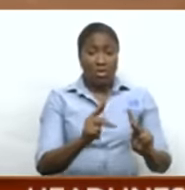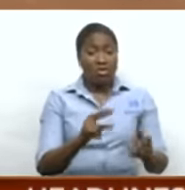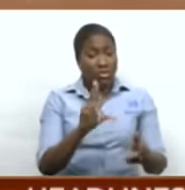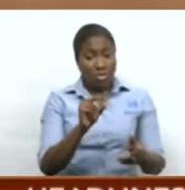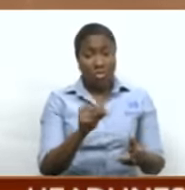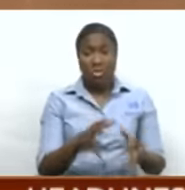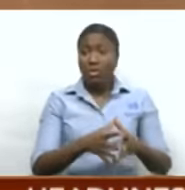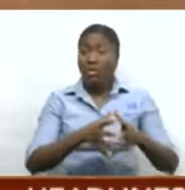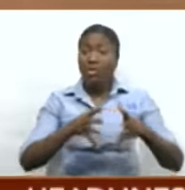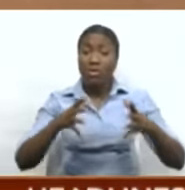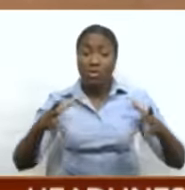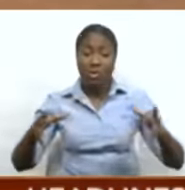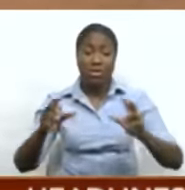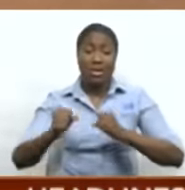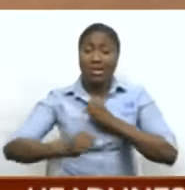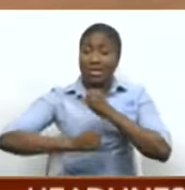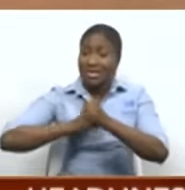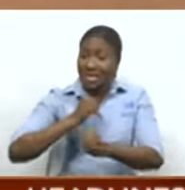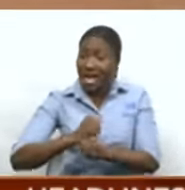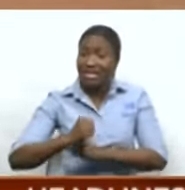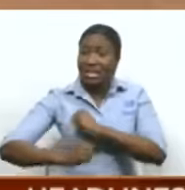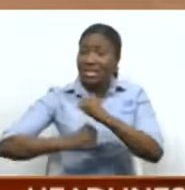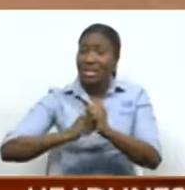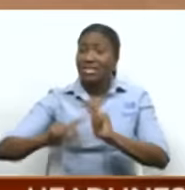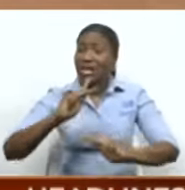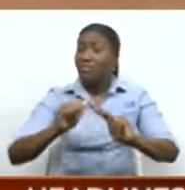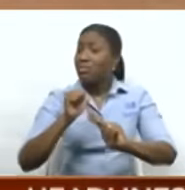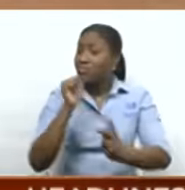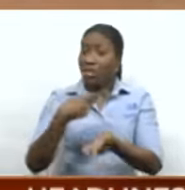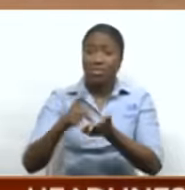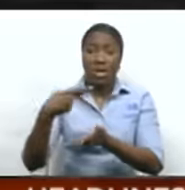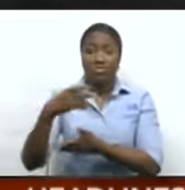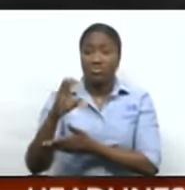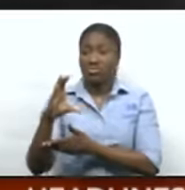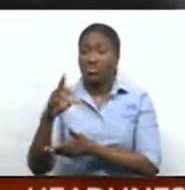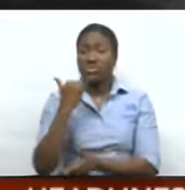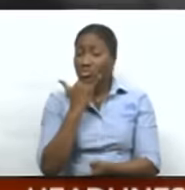a couple years' payments they're missing, and that's ridiculousness.